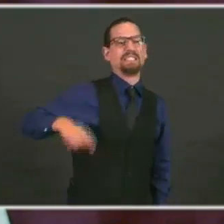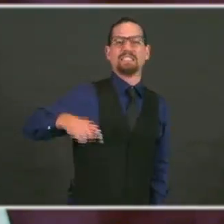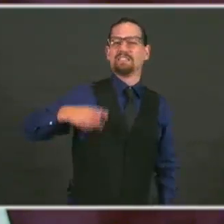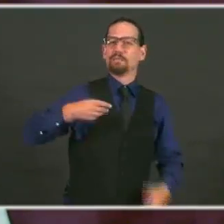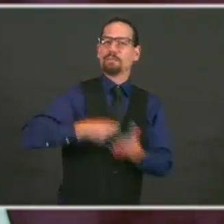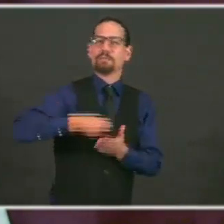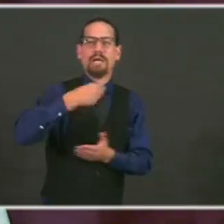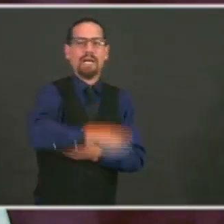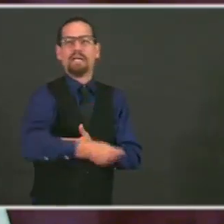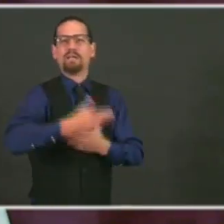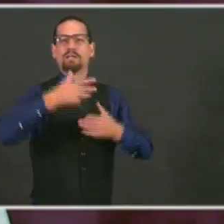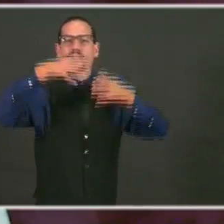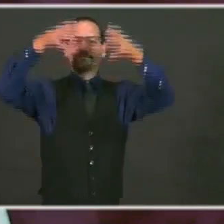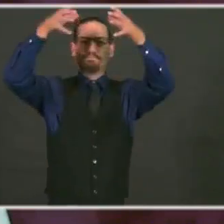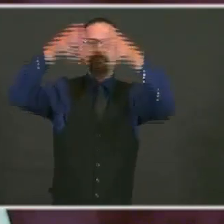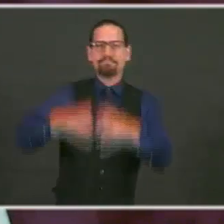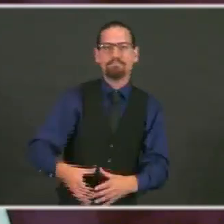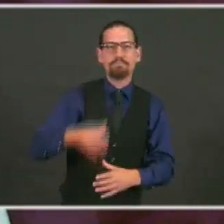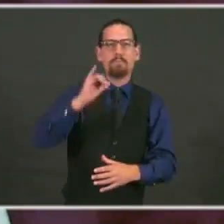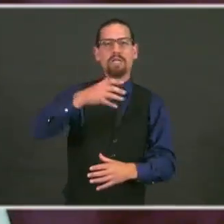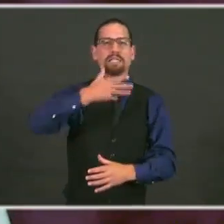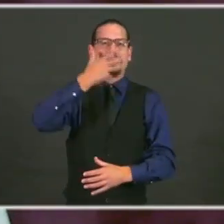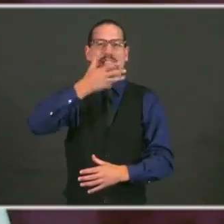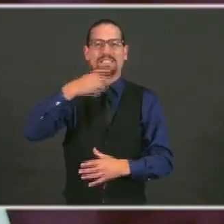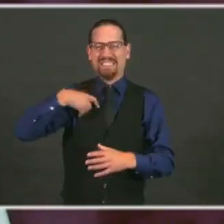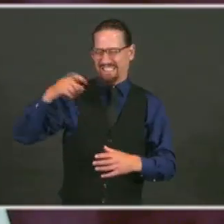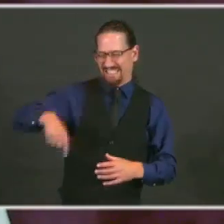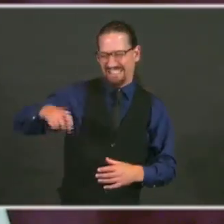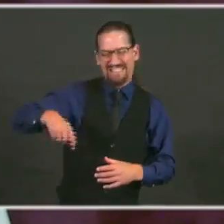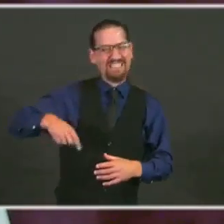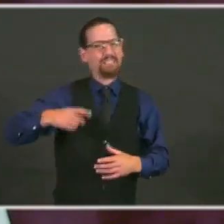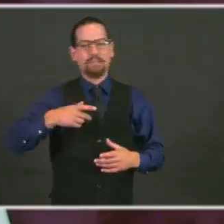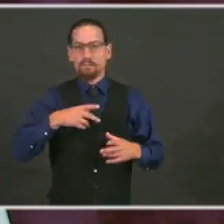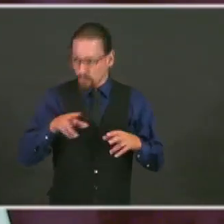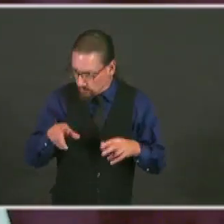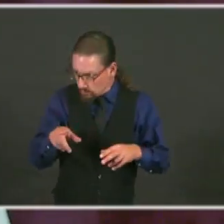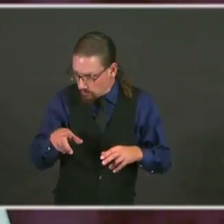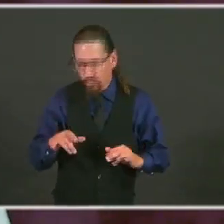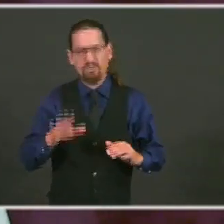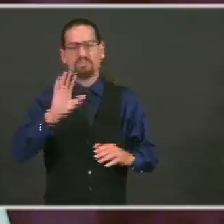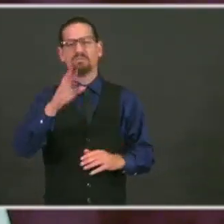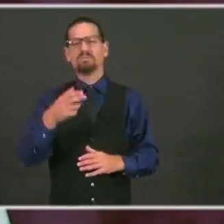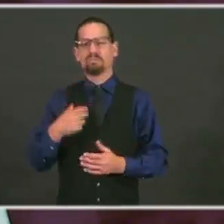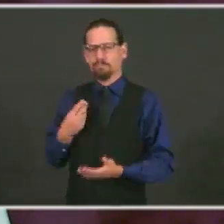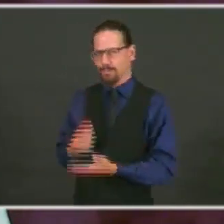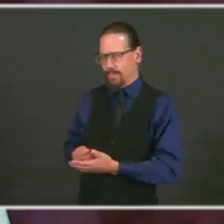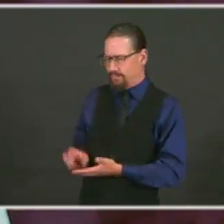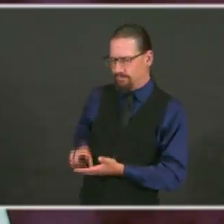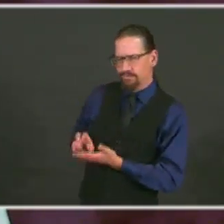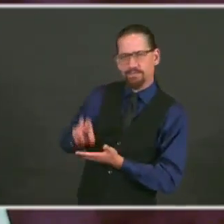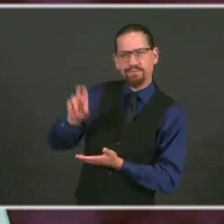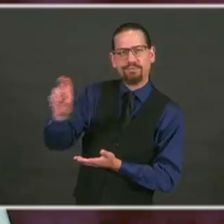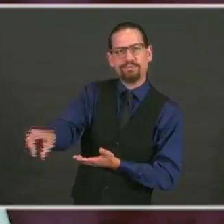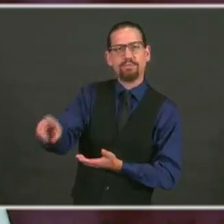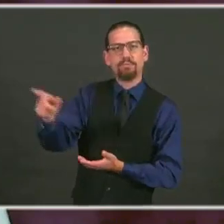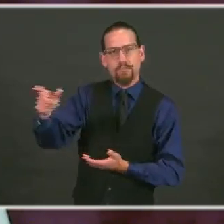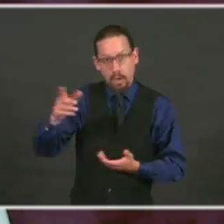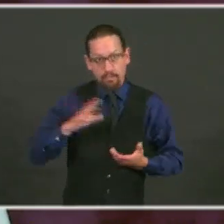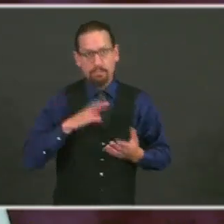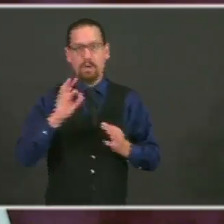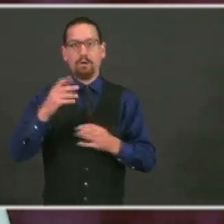Commerce is going to be posting an RFP for these funds today. Applications will be approved in the next few weeks,